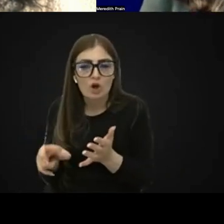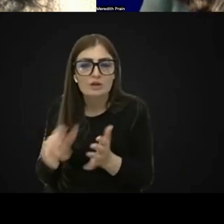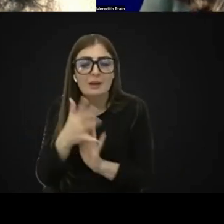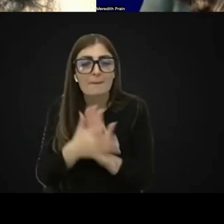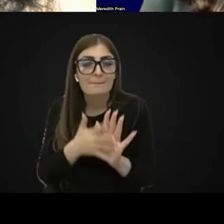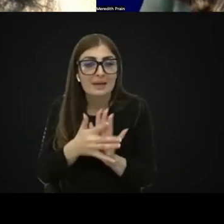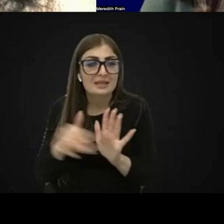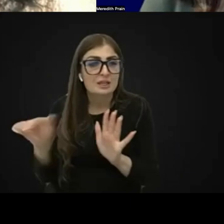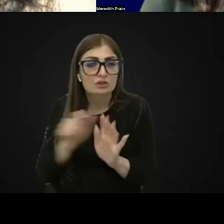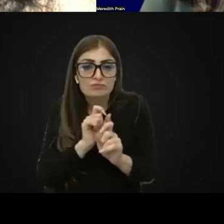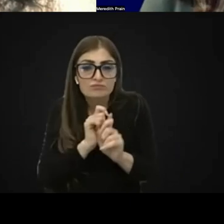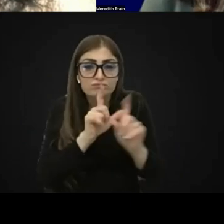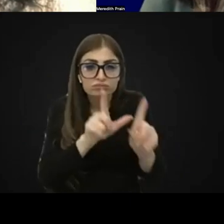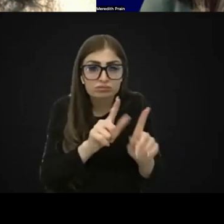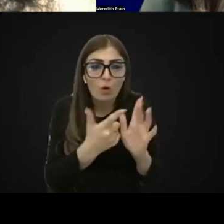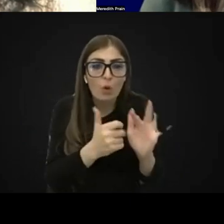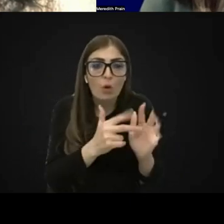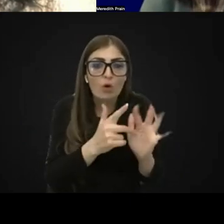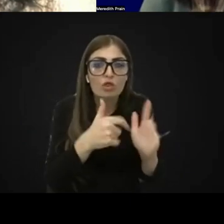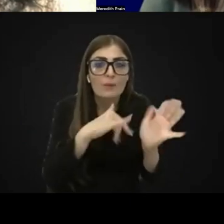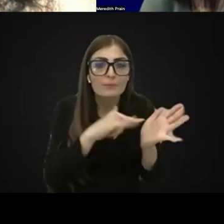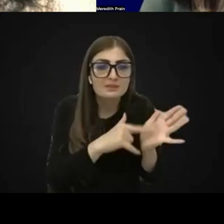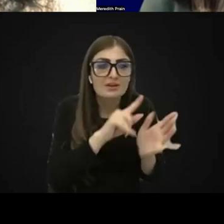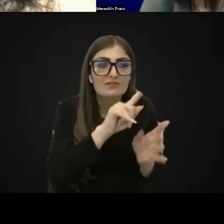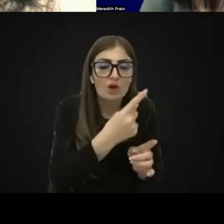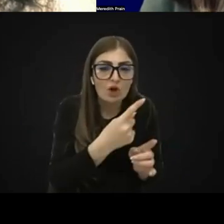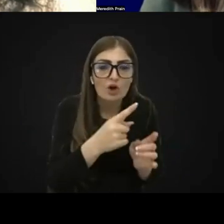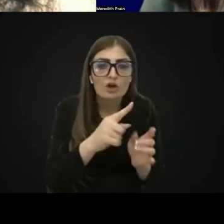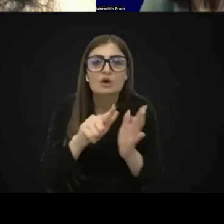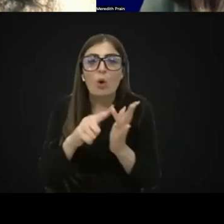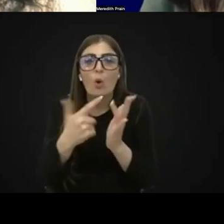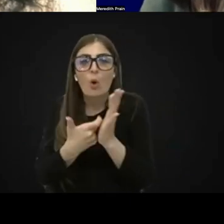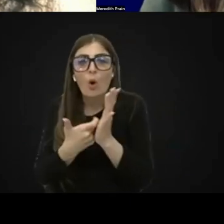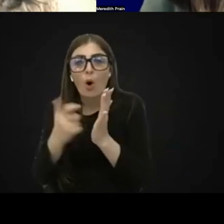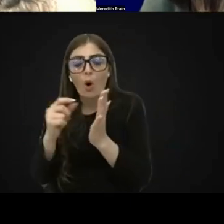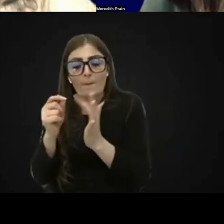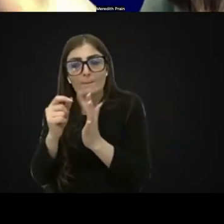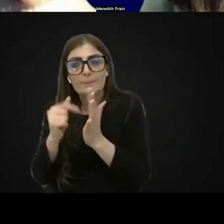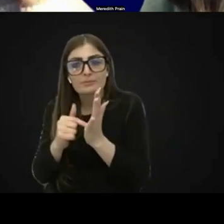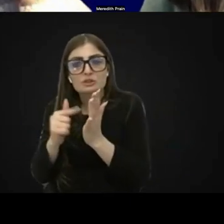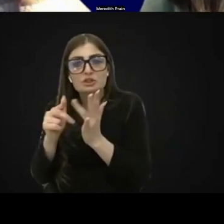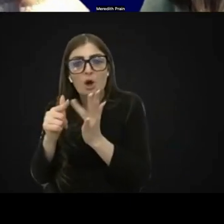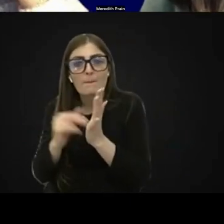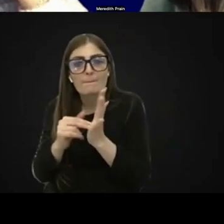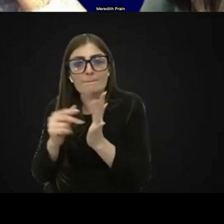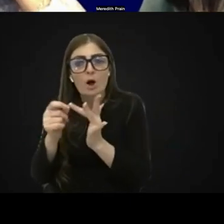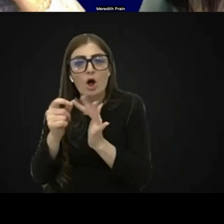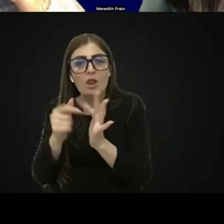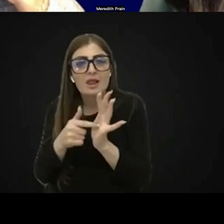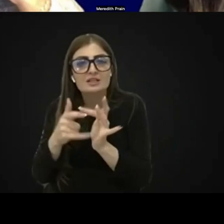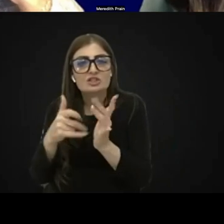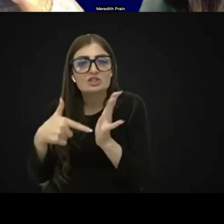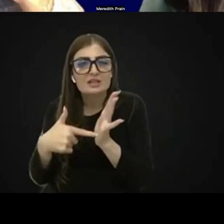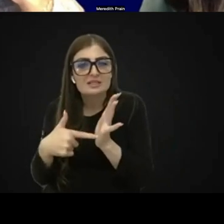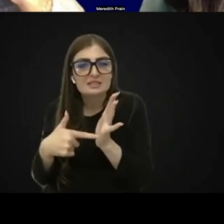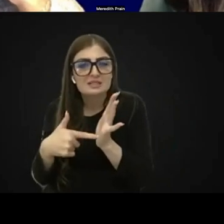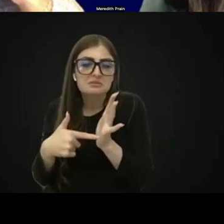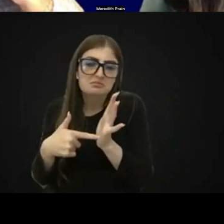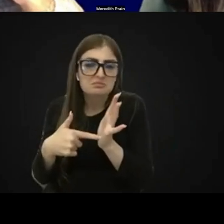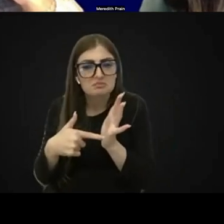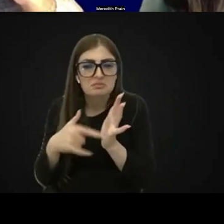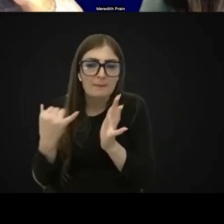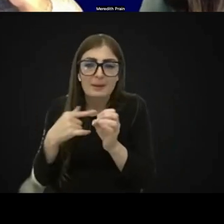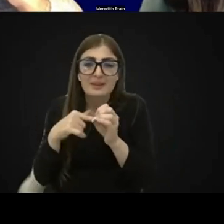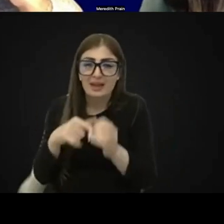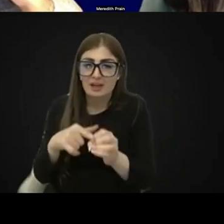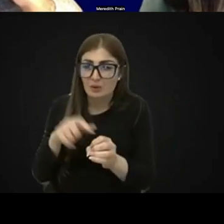if they should go to an ophthalmologist or an orthoptist. No, it says referred as an orthoptist. So perhaps if